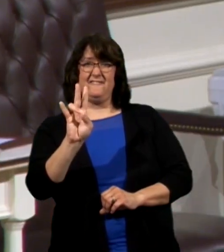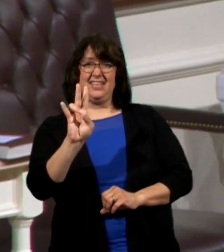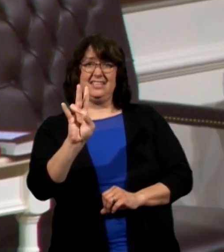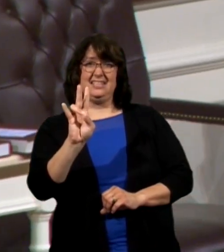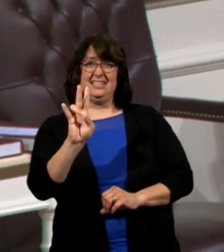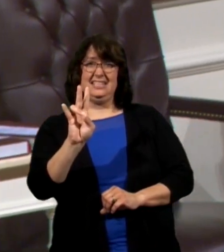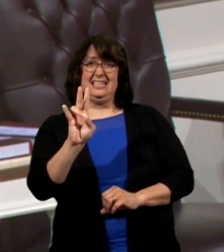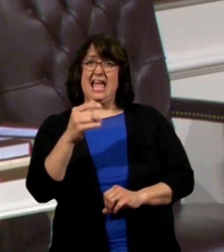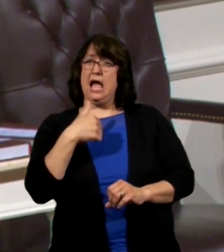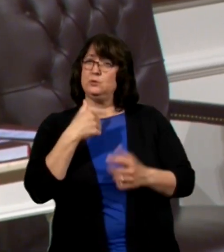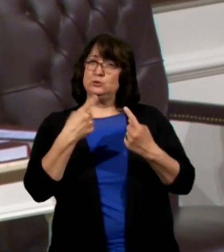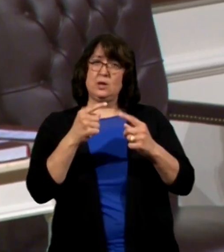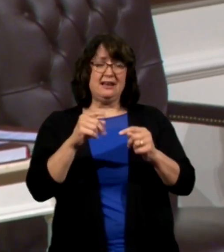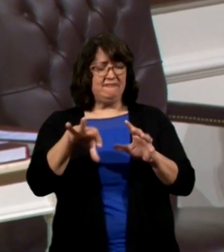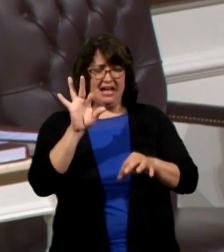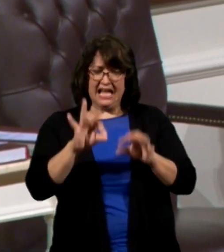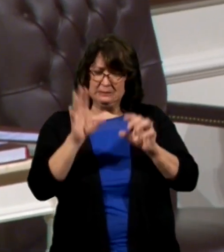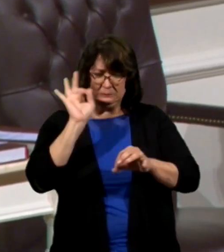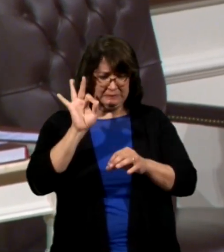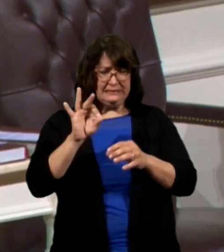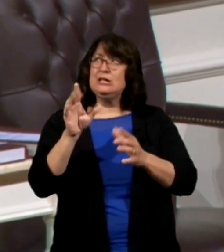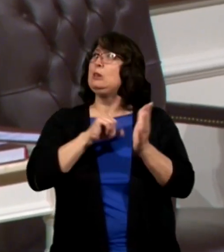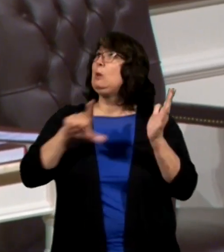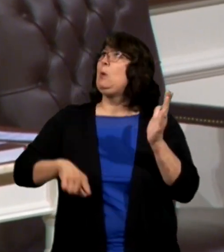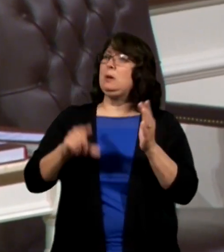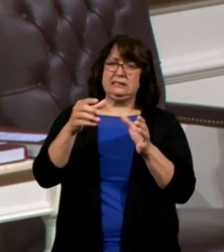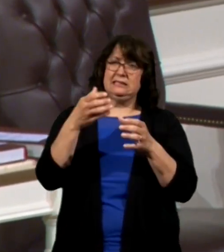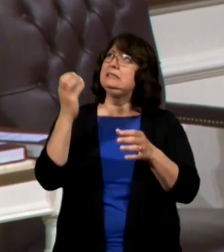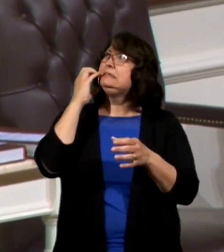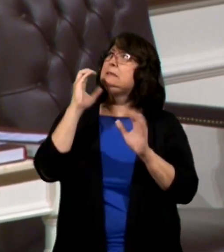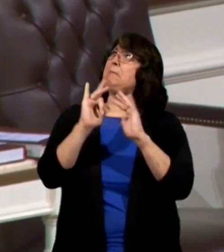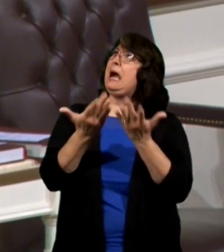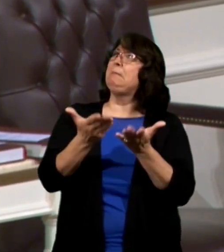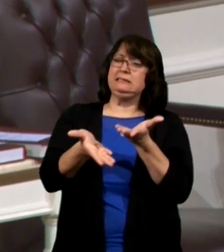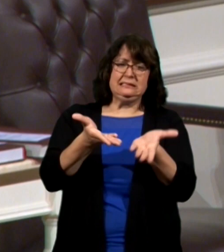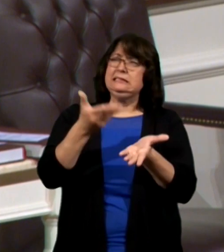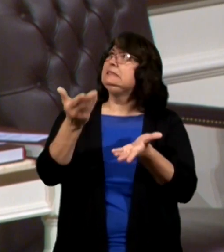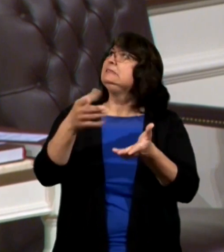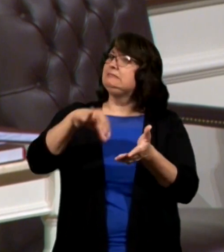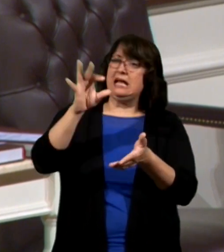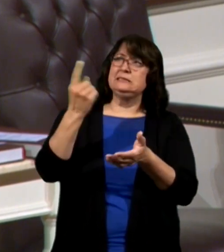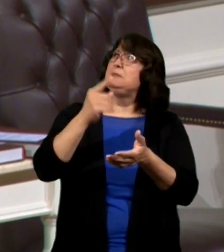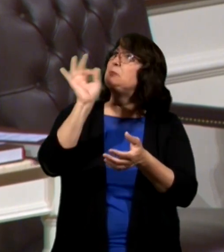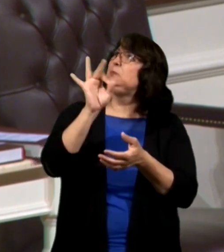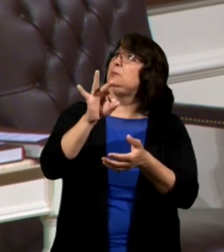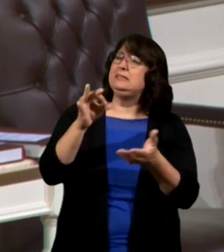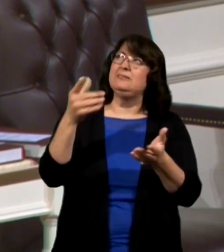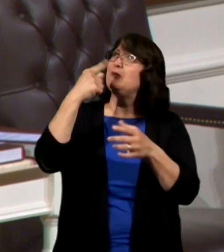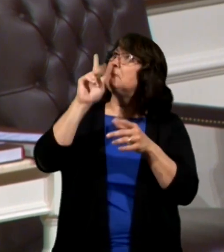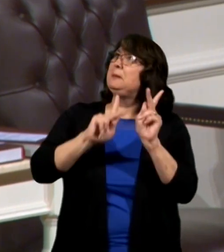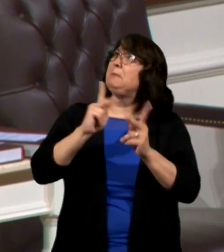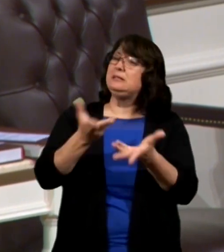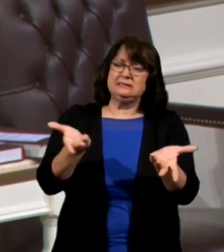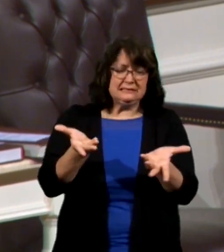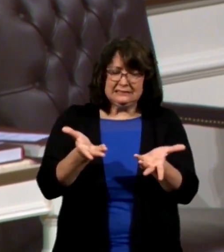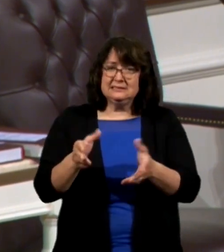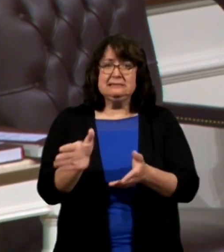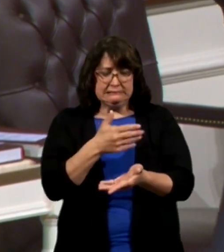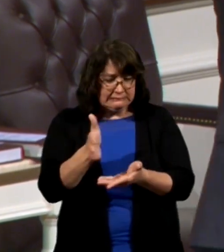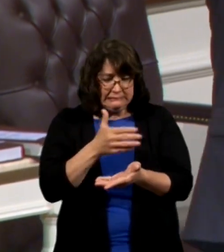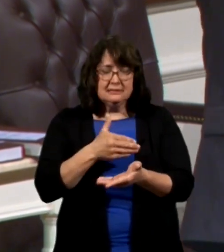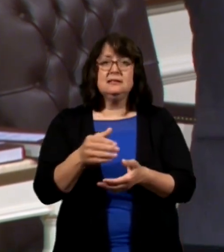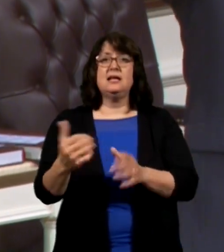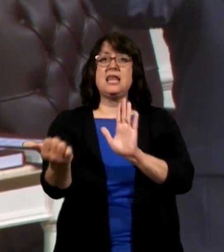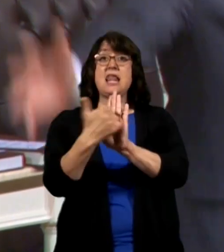desperately trying to find a sermon Lord it's a thick book surely there's something in here for the people and a